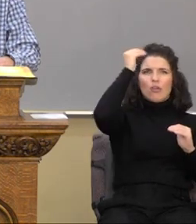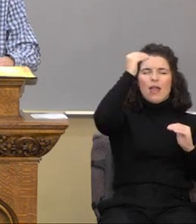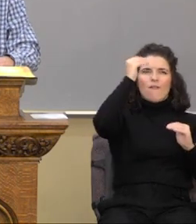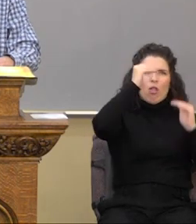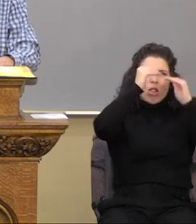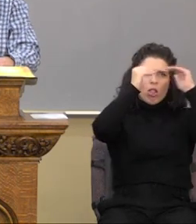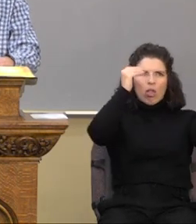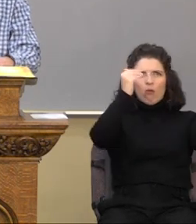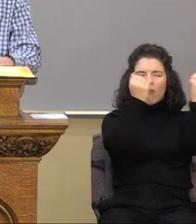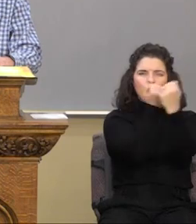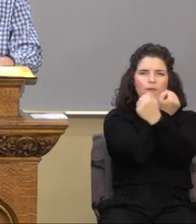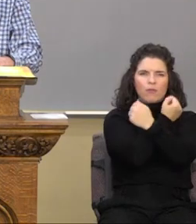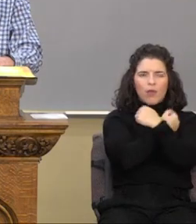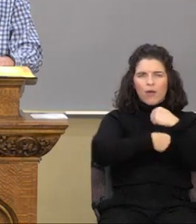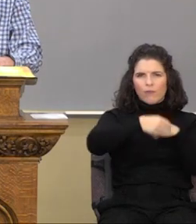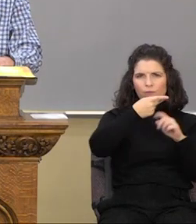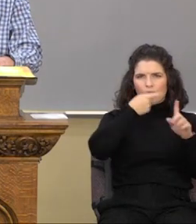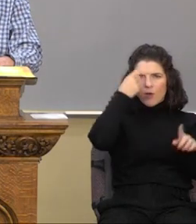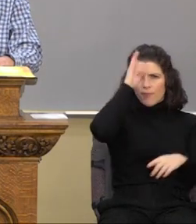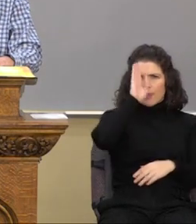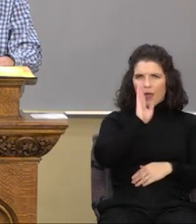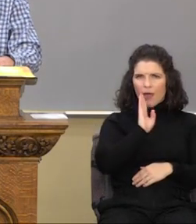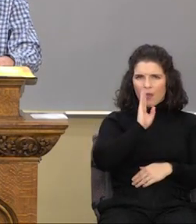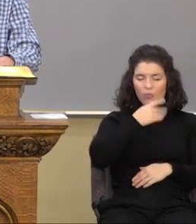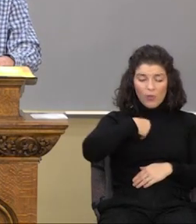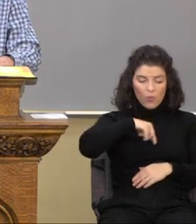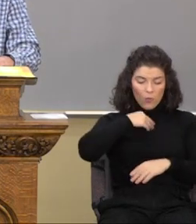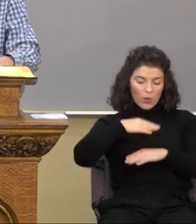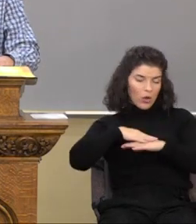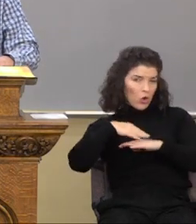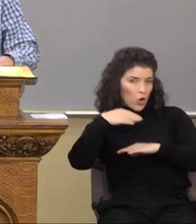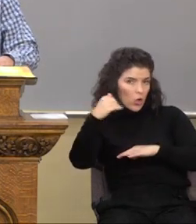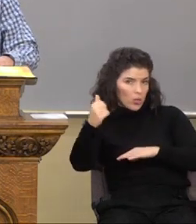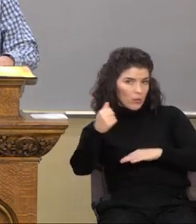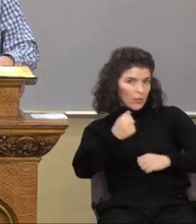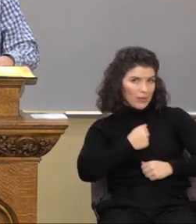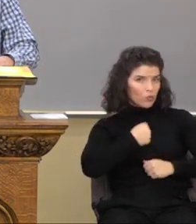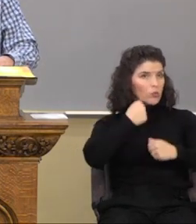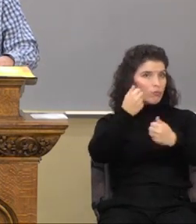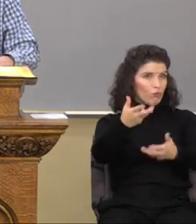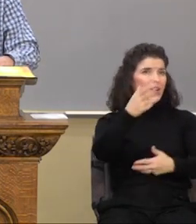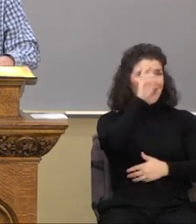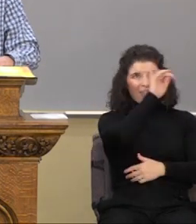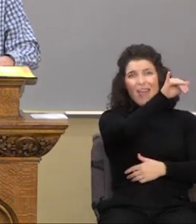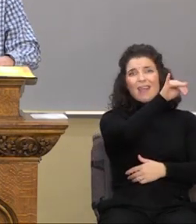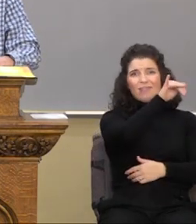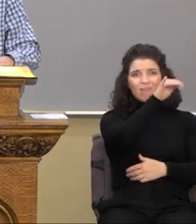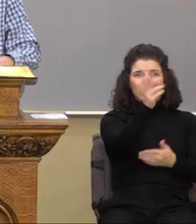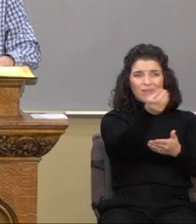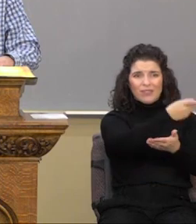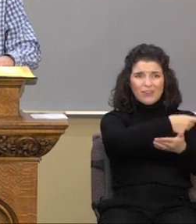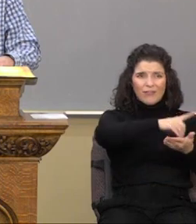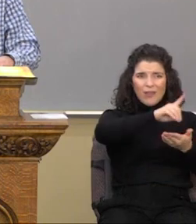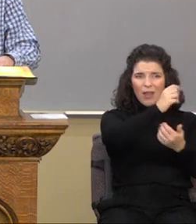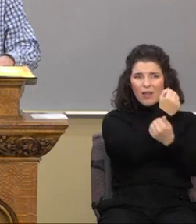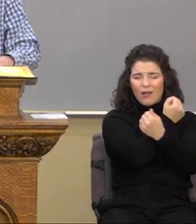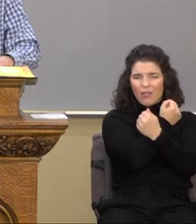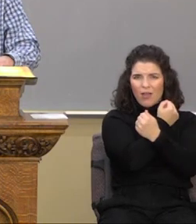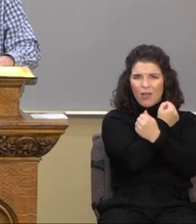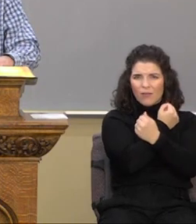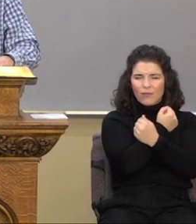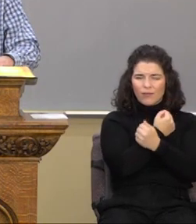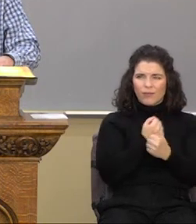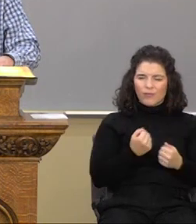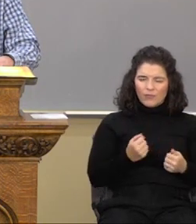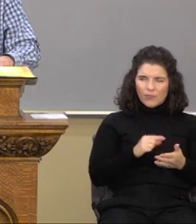that we are called upon to express. Okay, let, verse 9, let love be